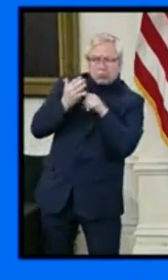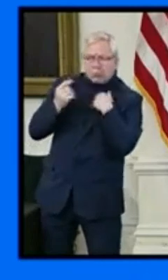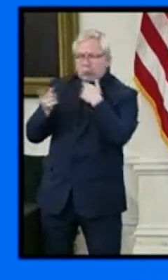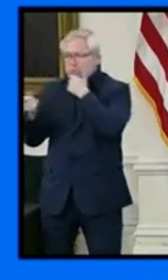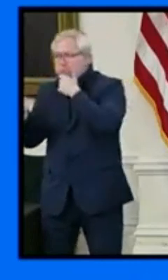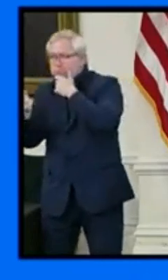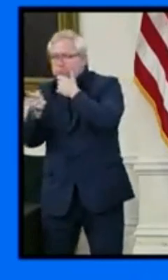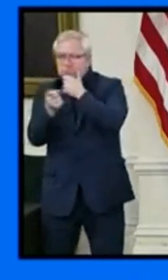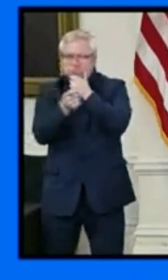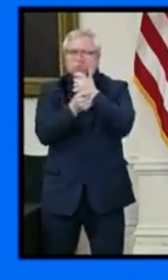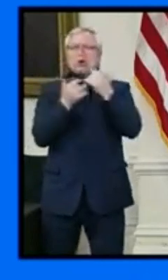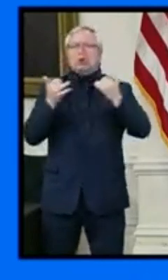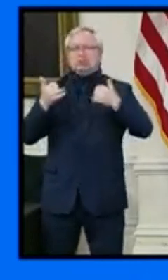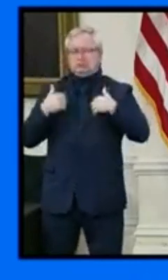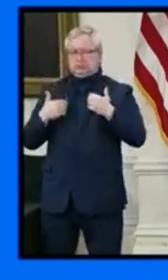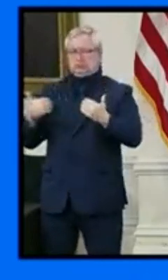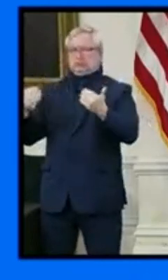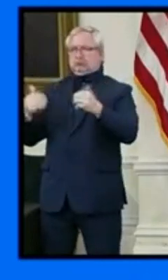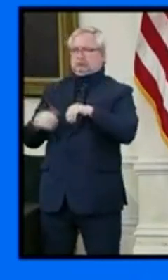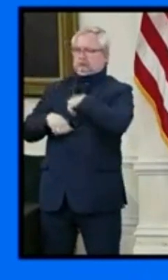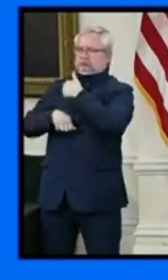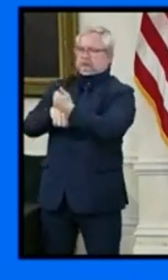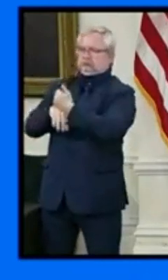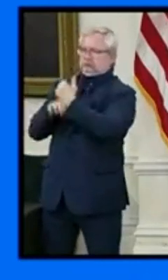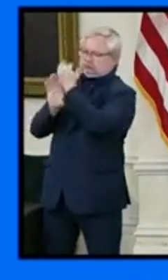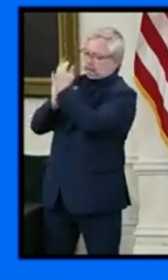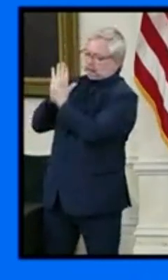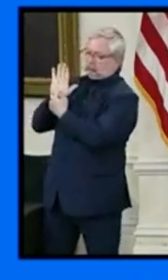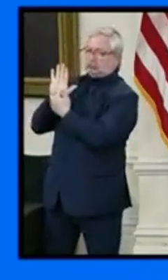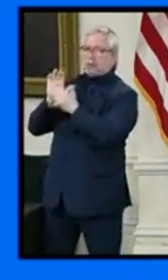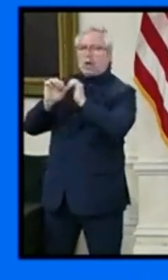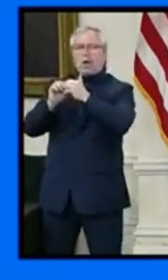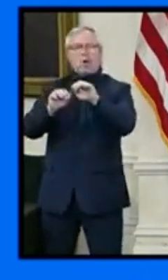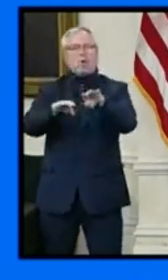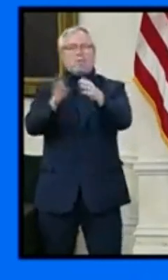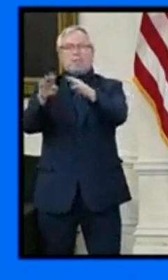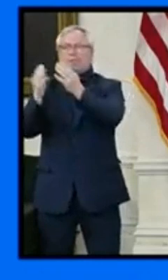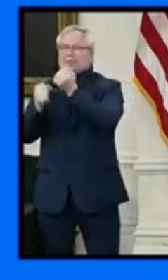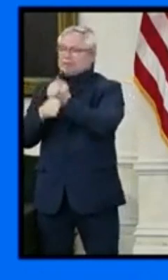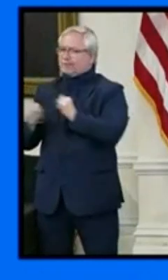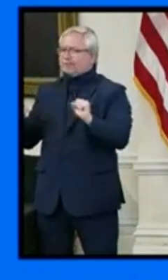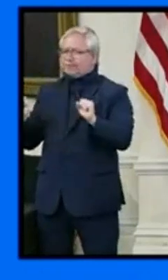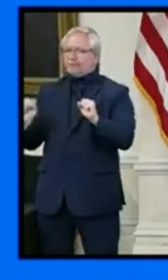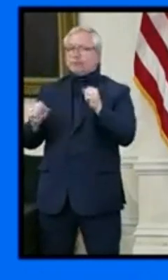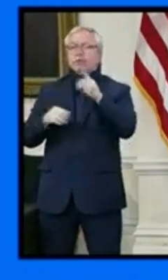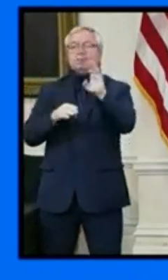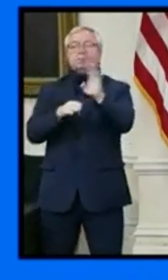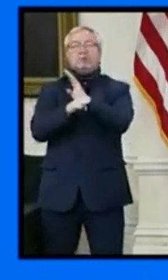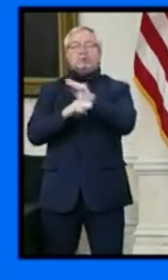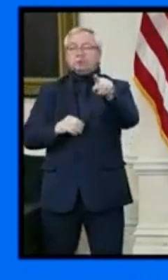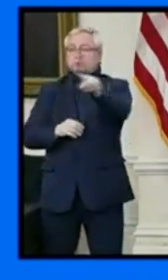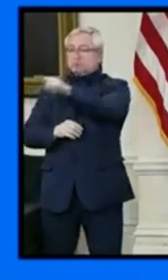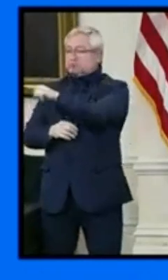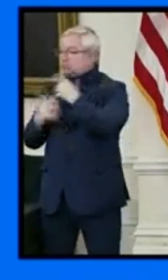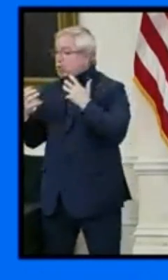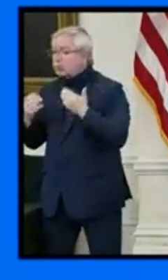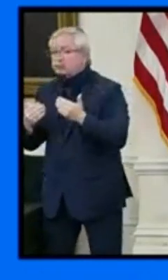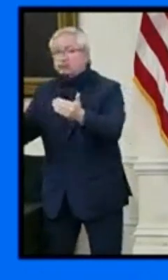safe reopening of the following beginning at 5 o'clock p.m. on Friday, May 15th.